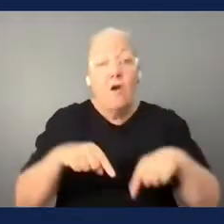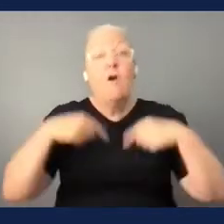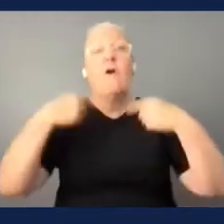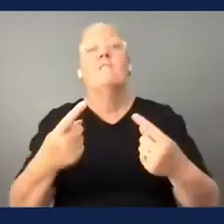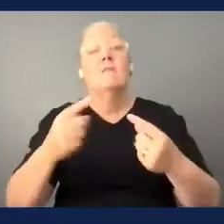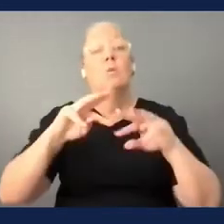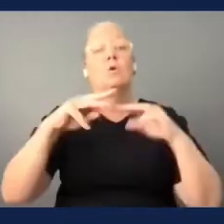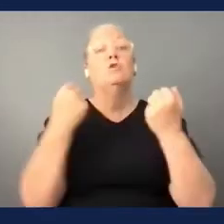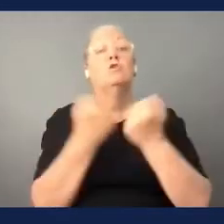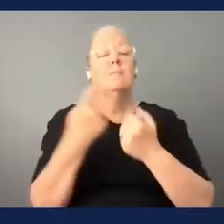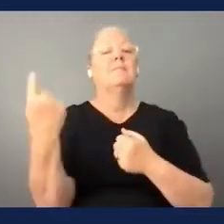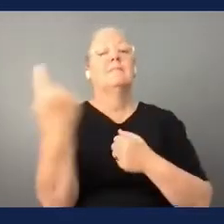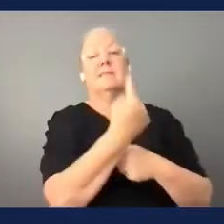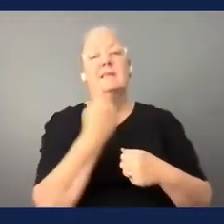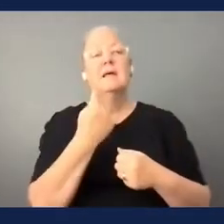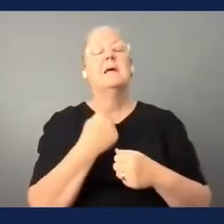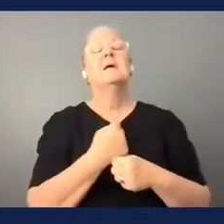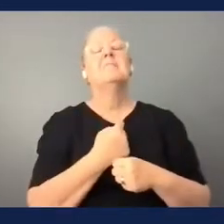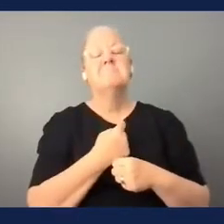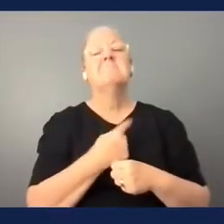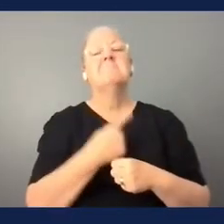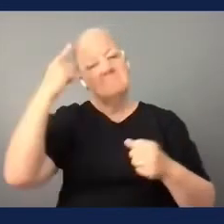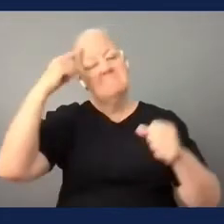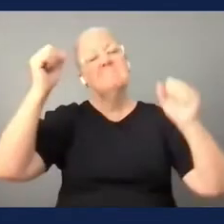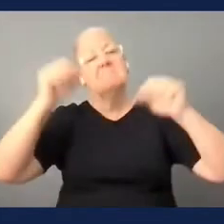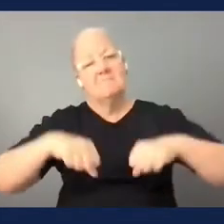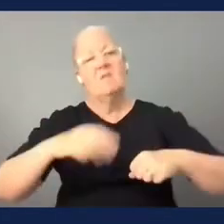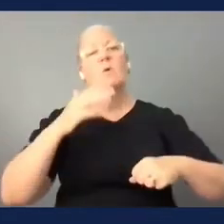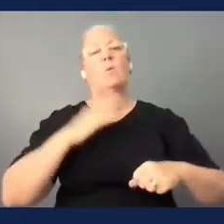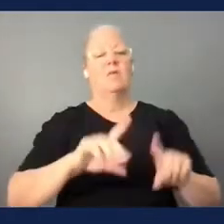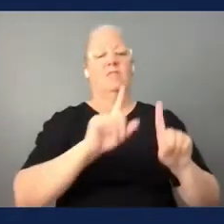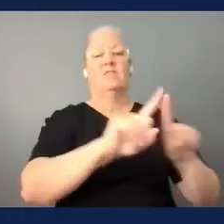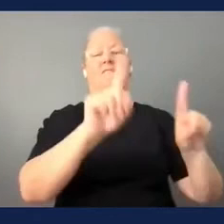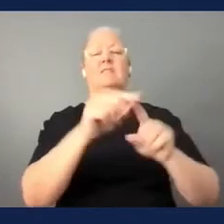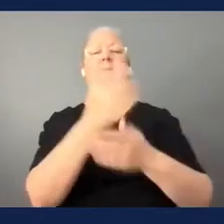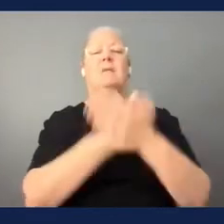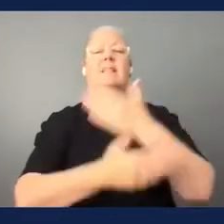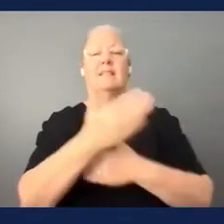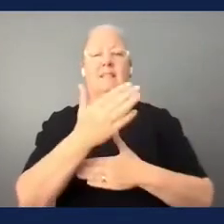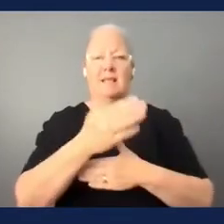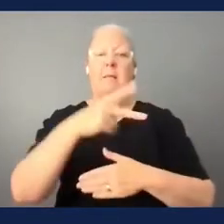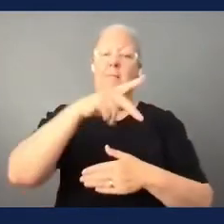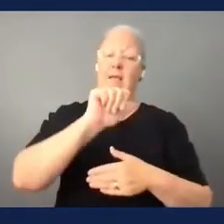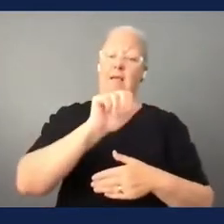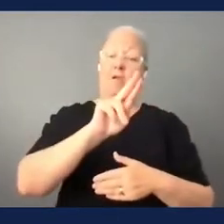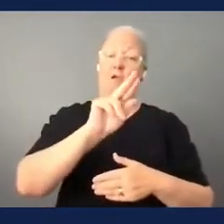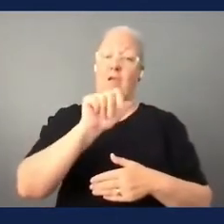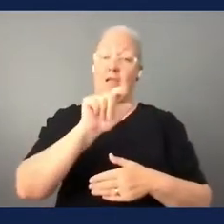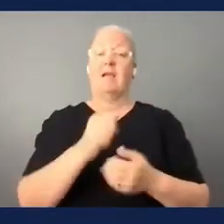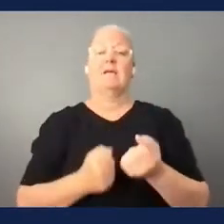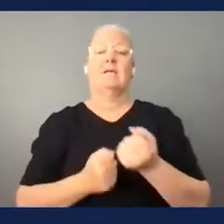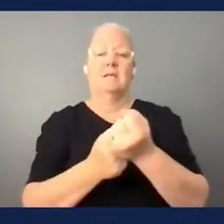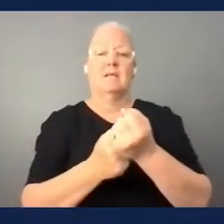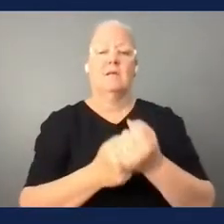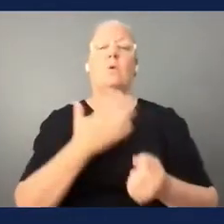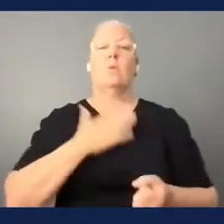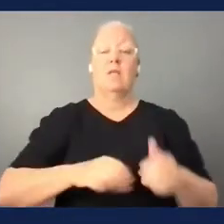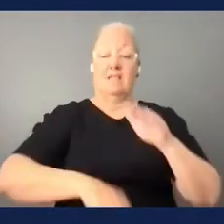making sure there's all types of disability covered and with para football supporting them just to make sure that football is for everyone in the region